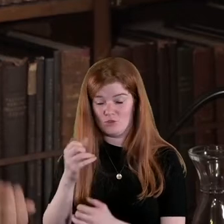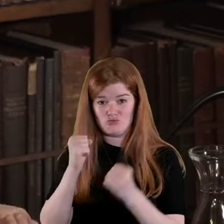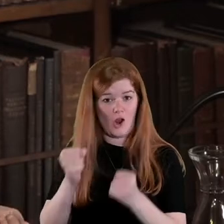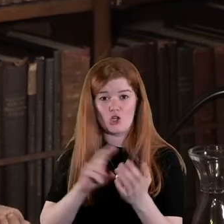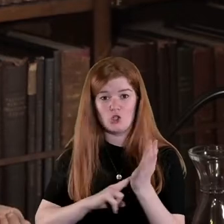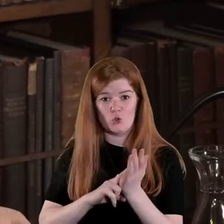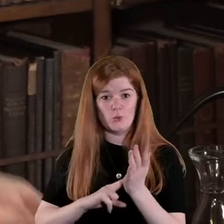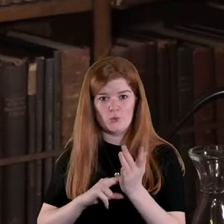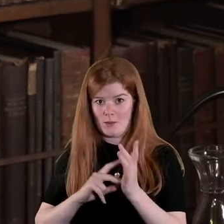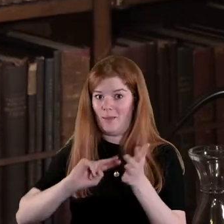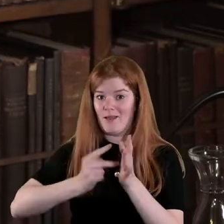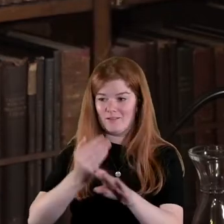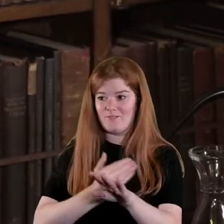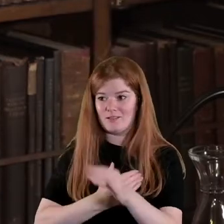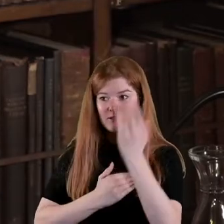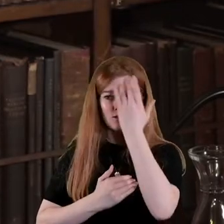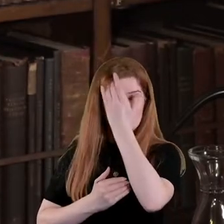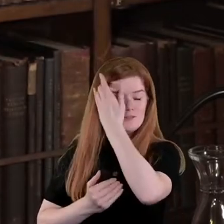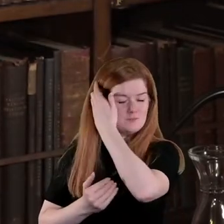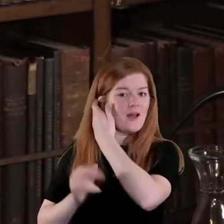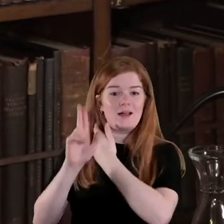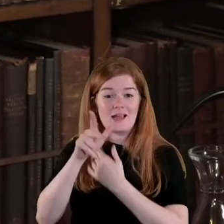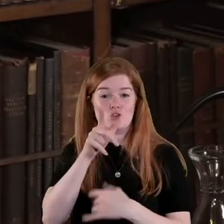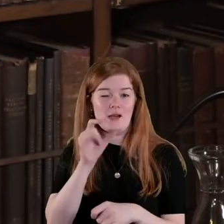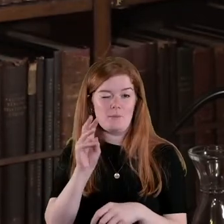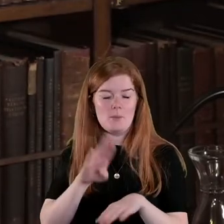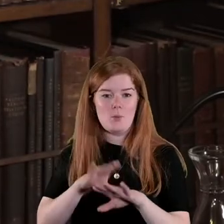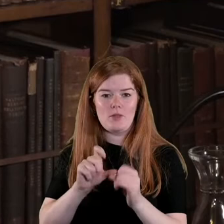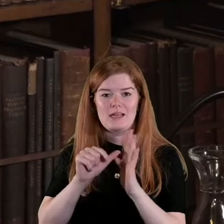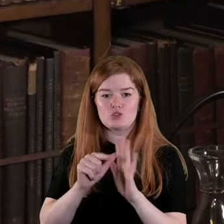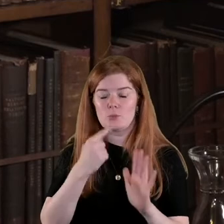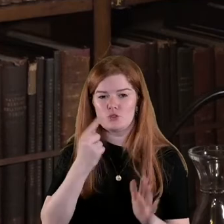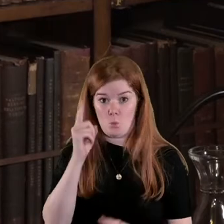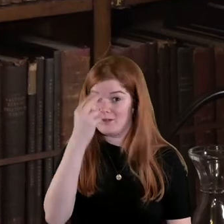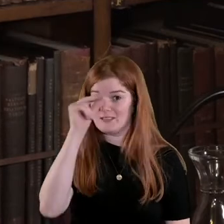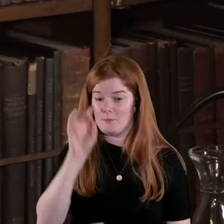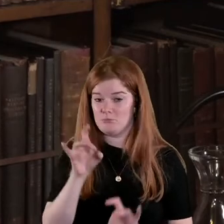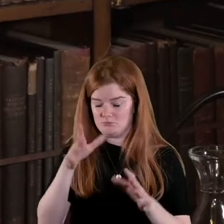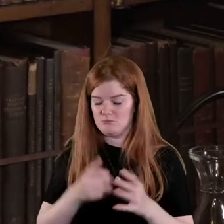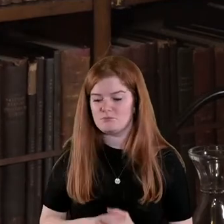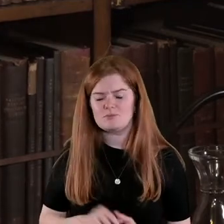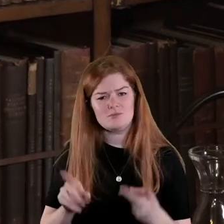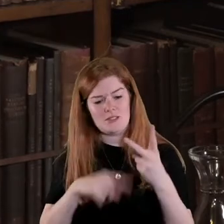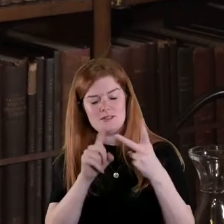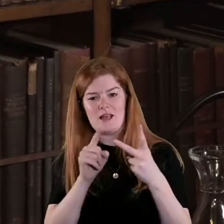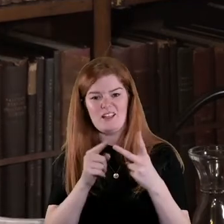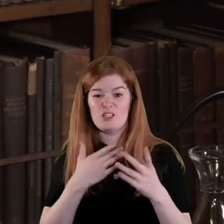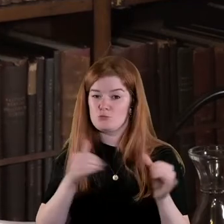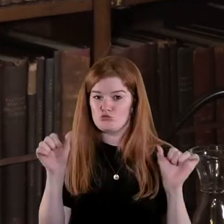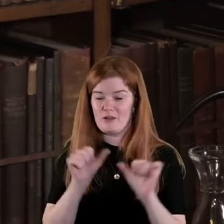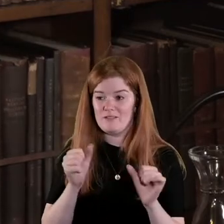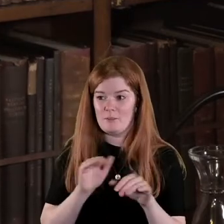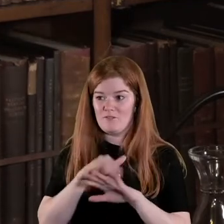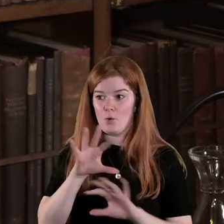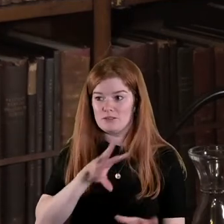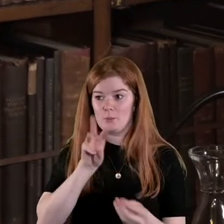in a very planned way now I can talk a bit more about that later but that was one example but secondly and just very briefly before